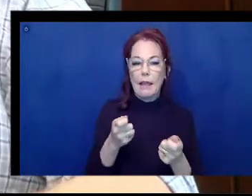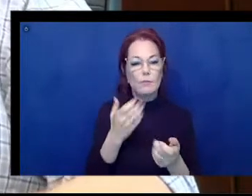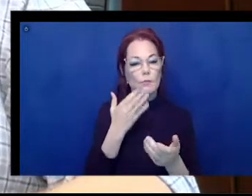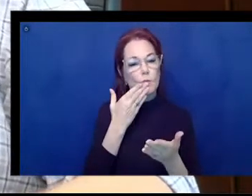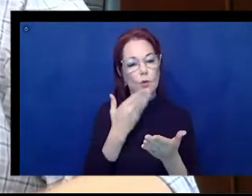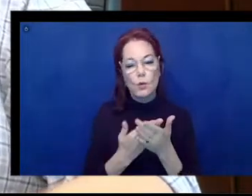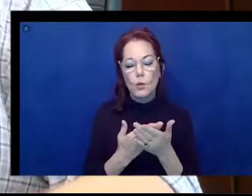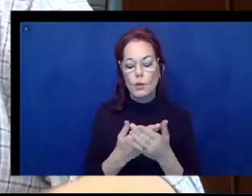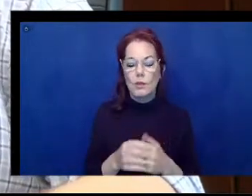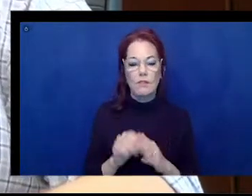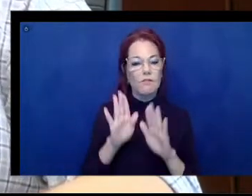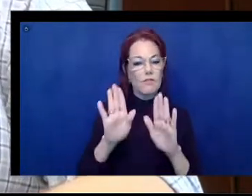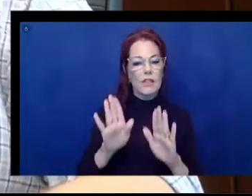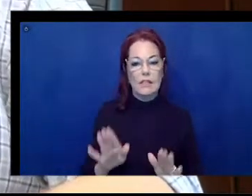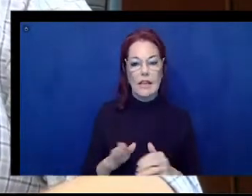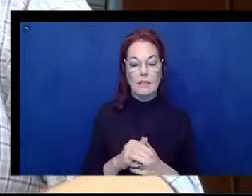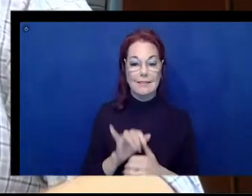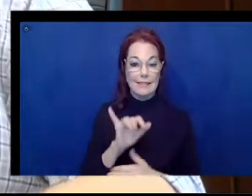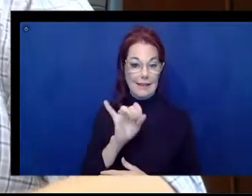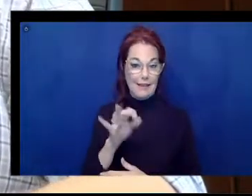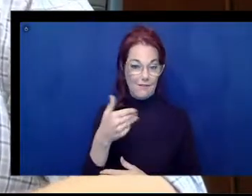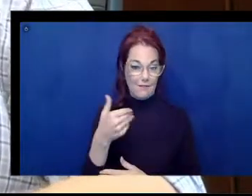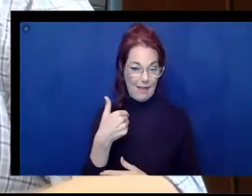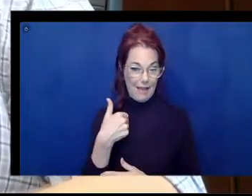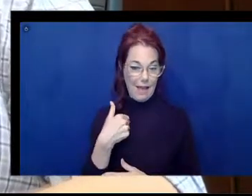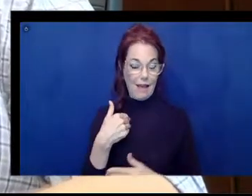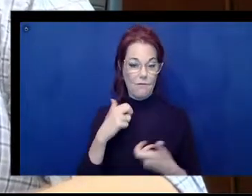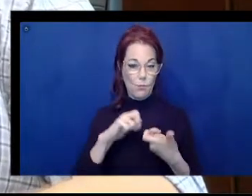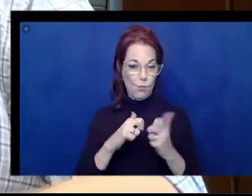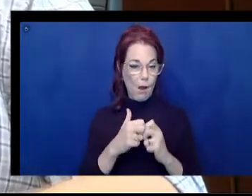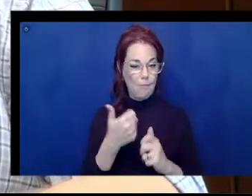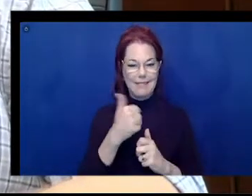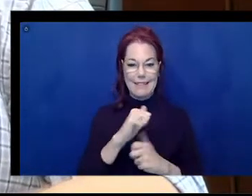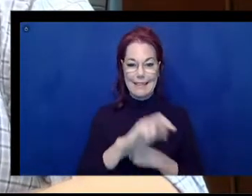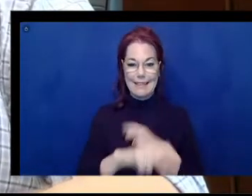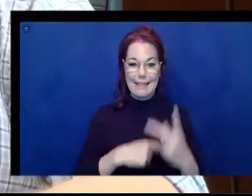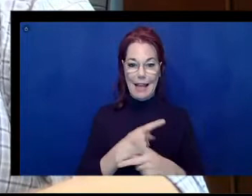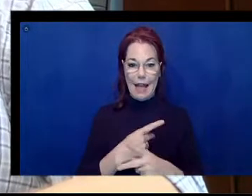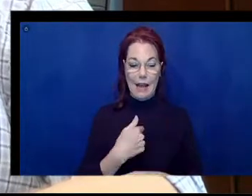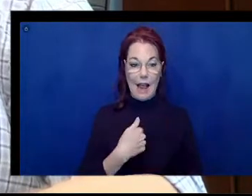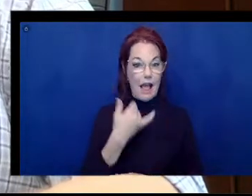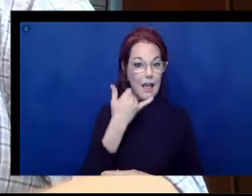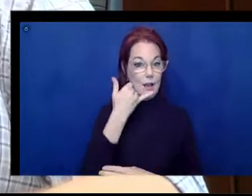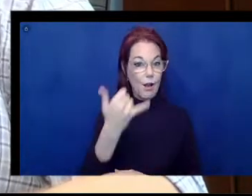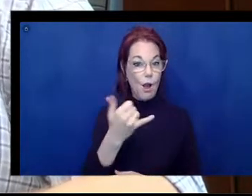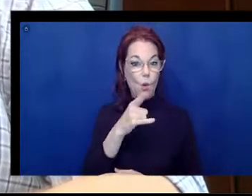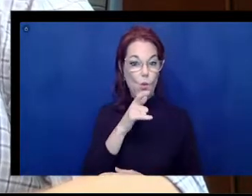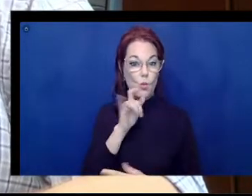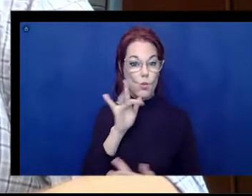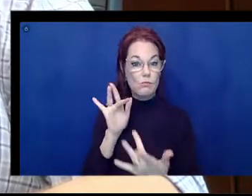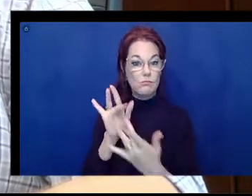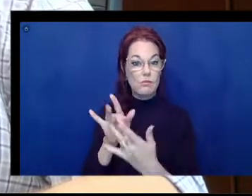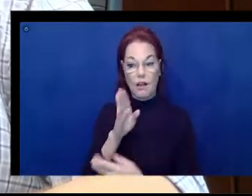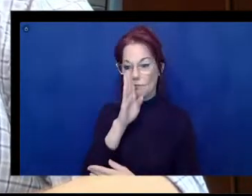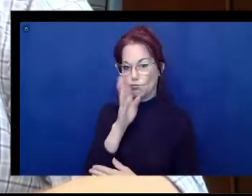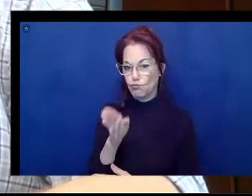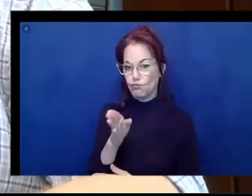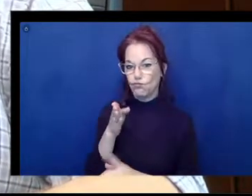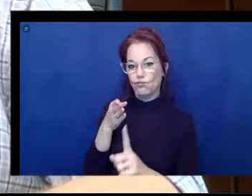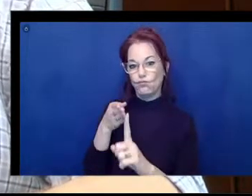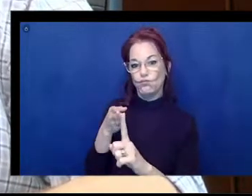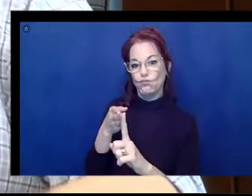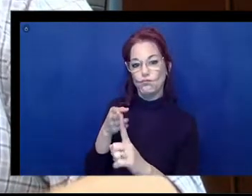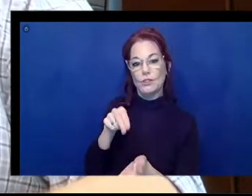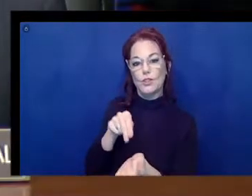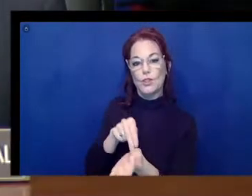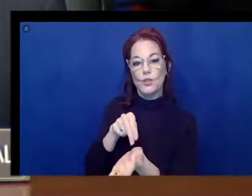If I have a problem of any kind, my phone calls her first, and she can solve the problem for me.